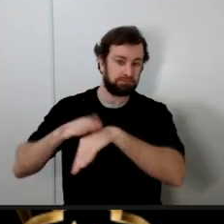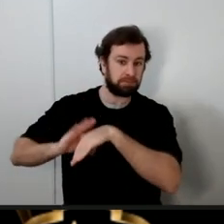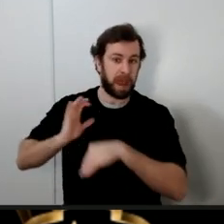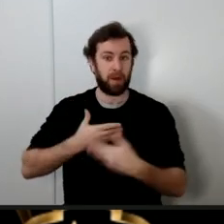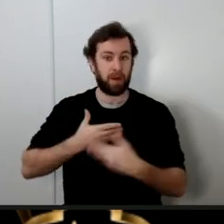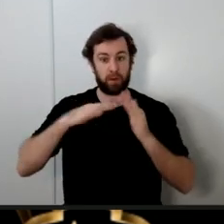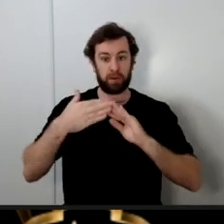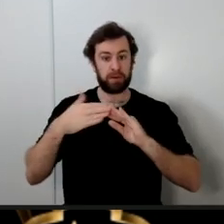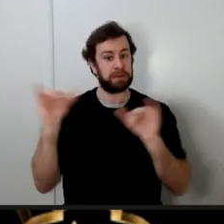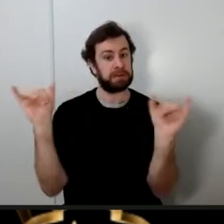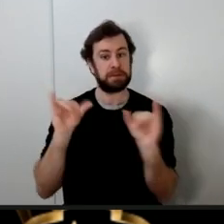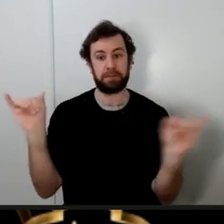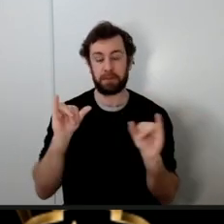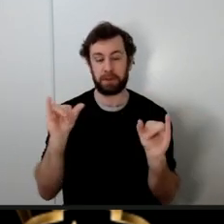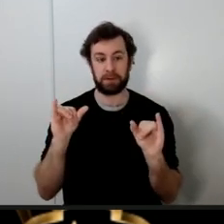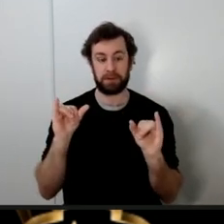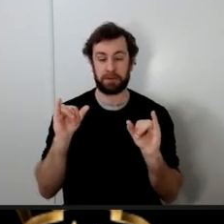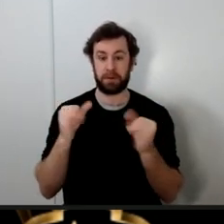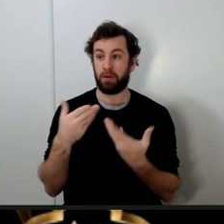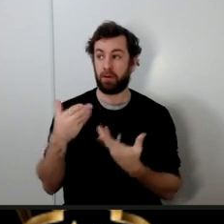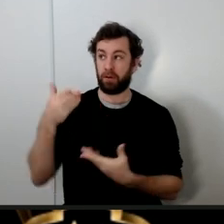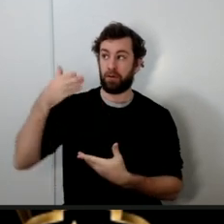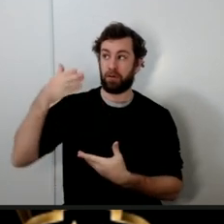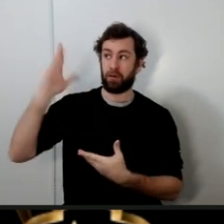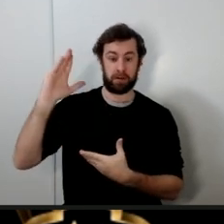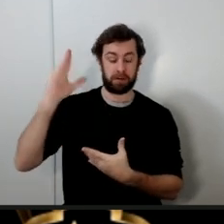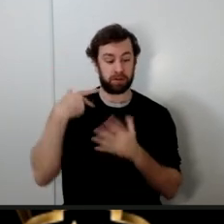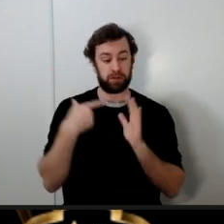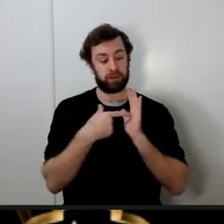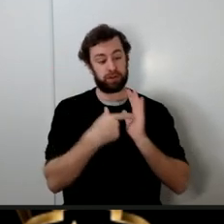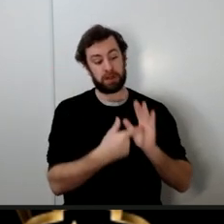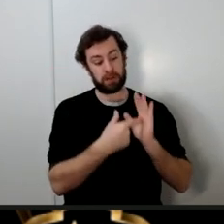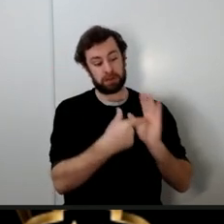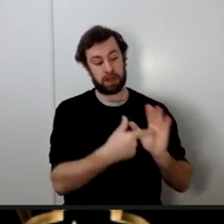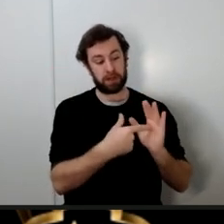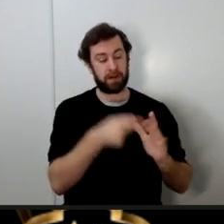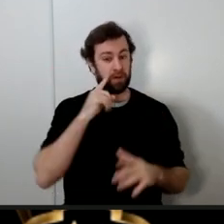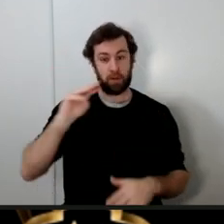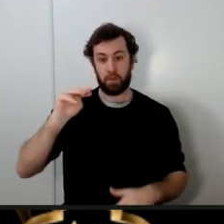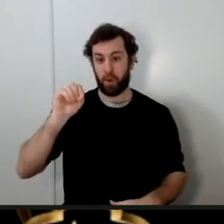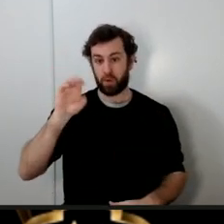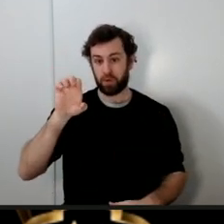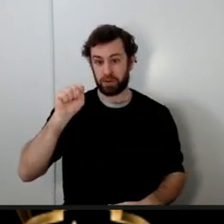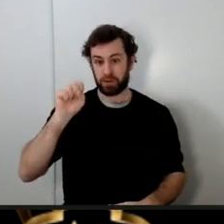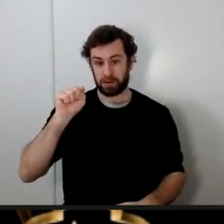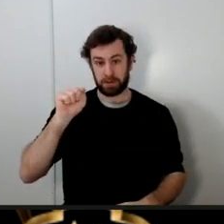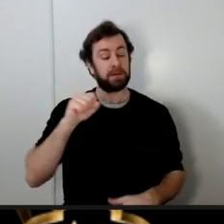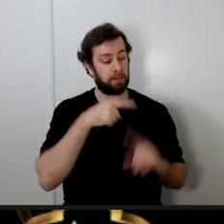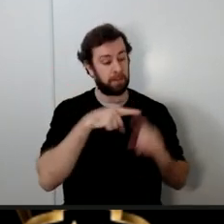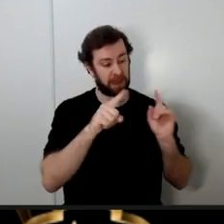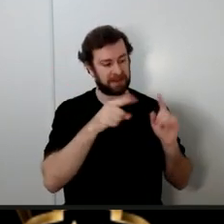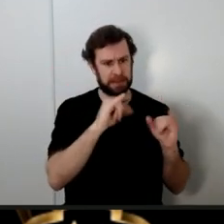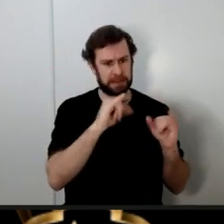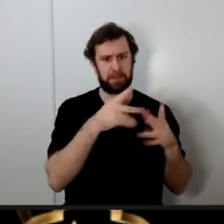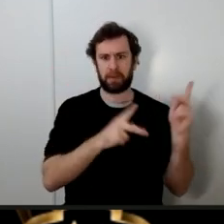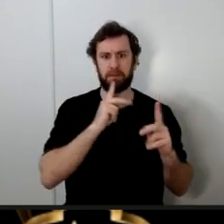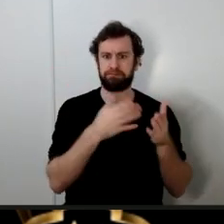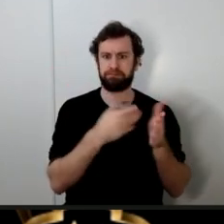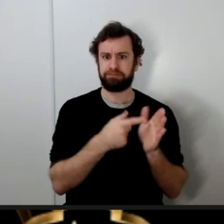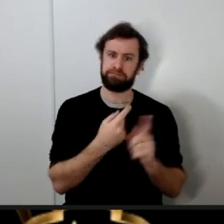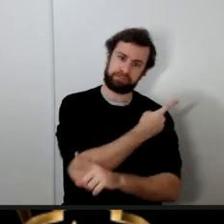didn't God show so many signs to the Jewish people at the time of Moses yet many of them deviated the prophet warned